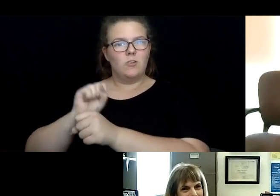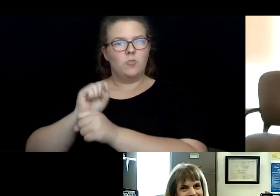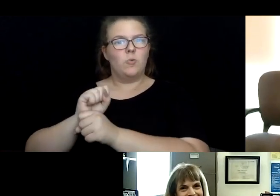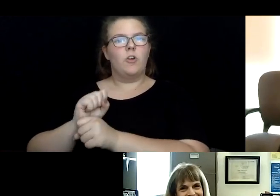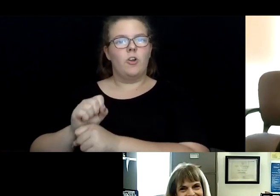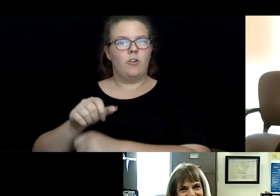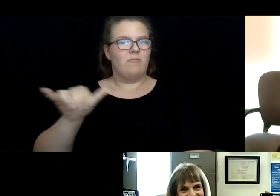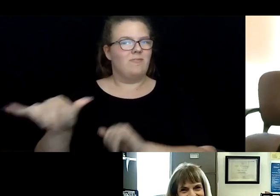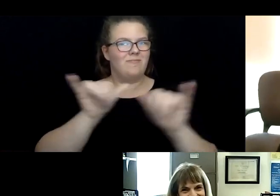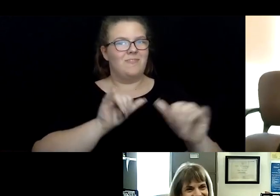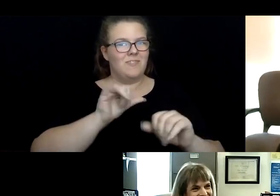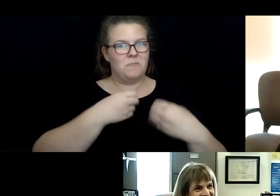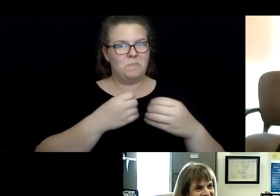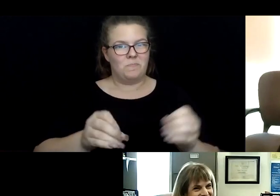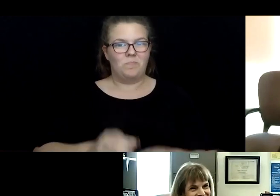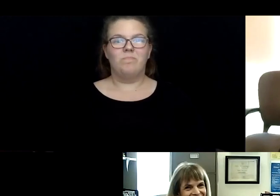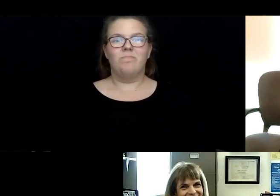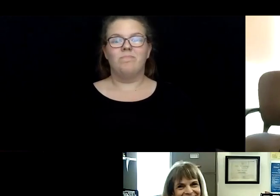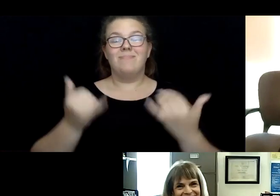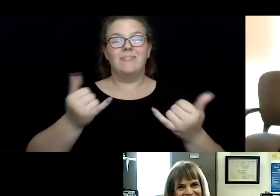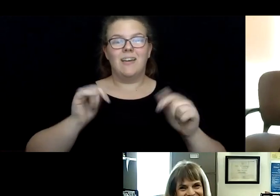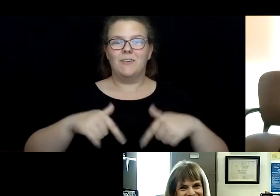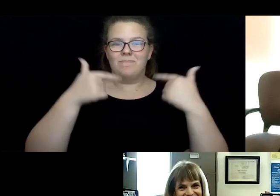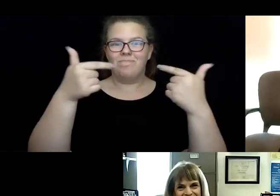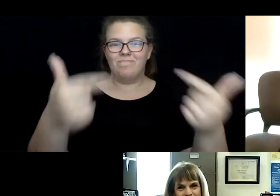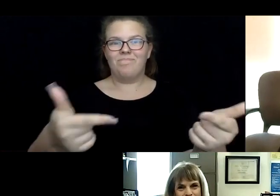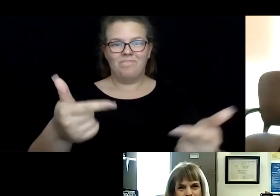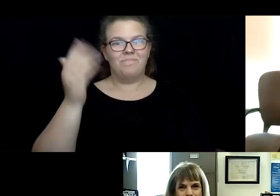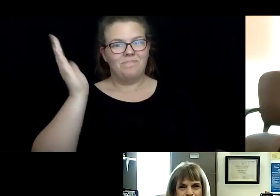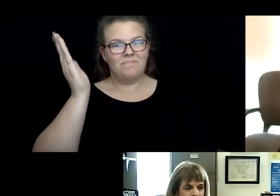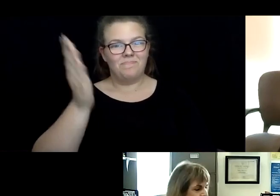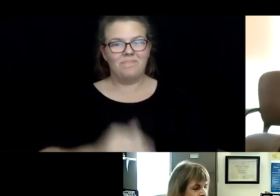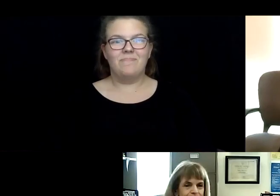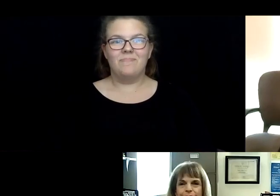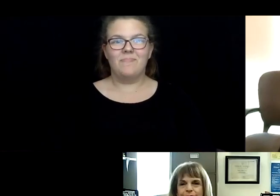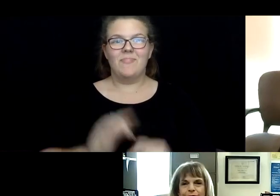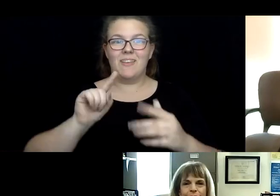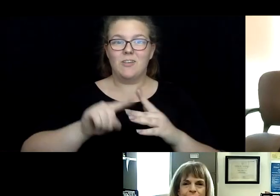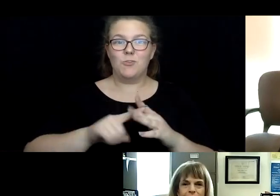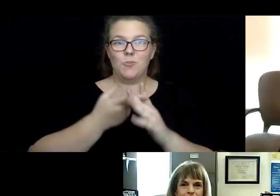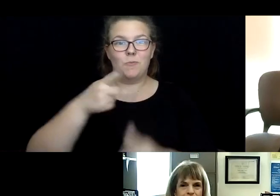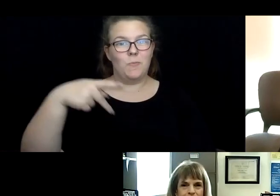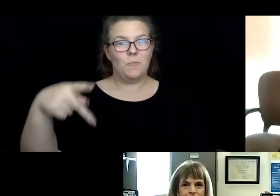Services. And so with that, I will turn it over to our speakers and start the PowerPoint.